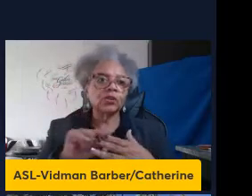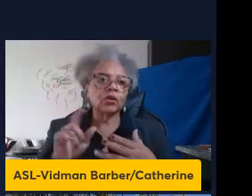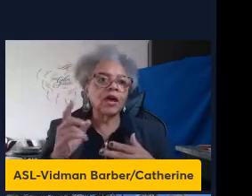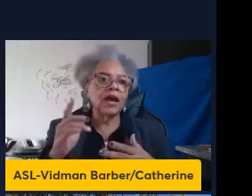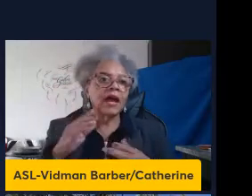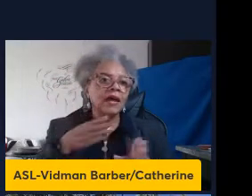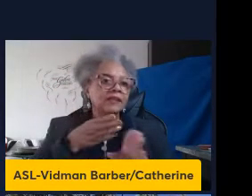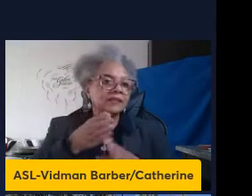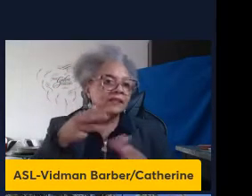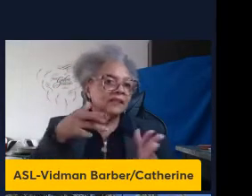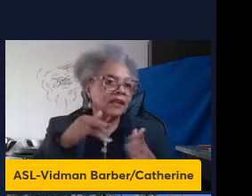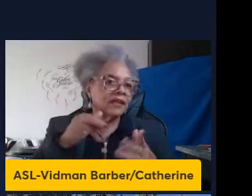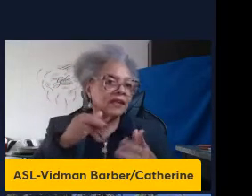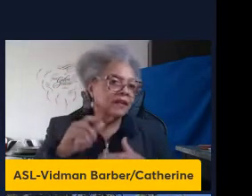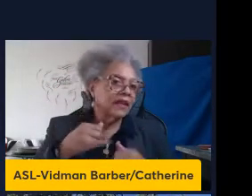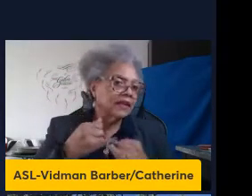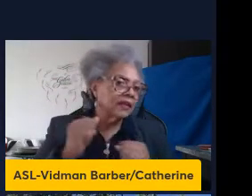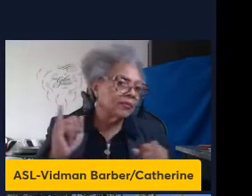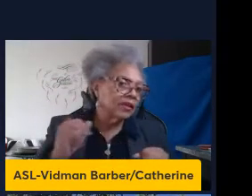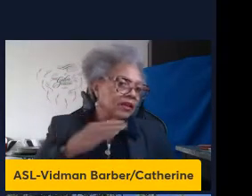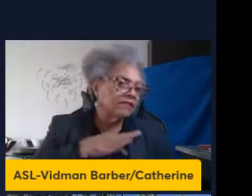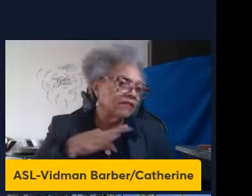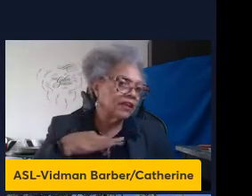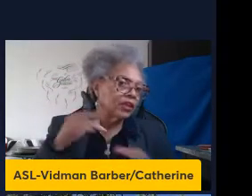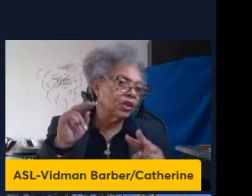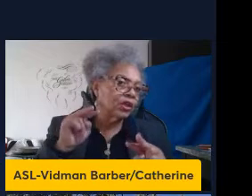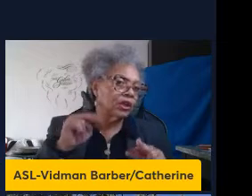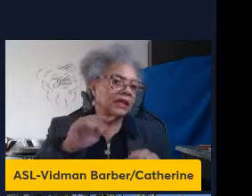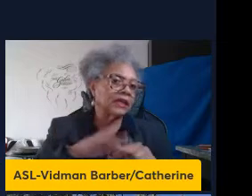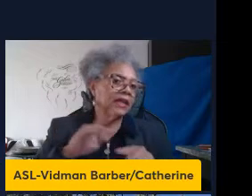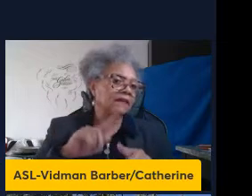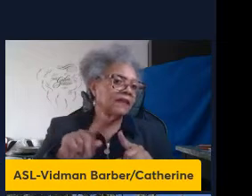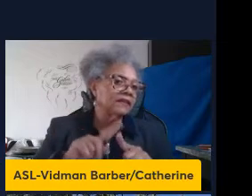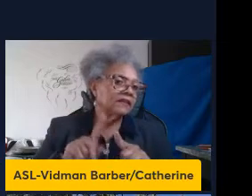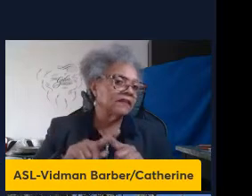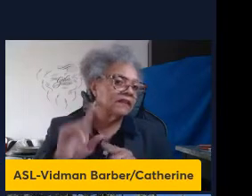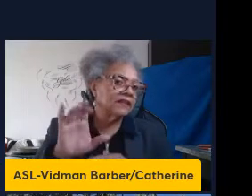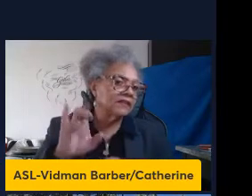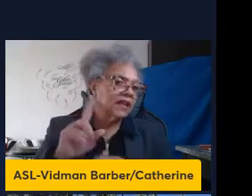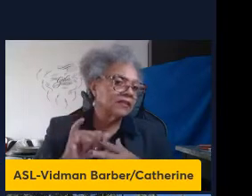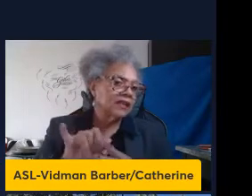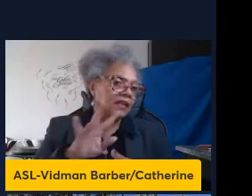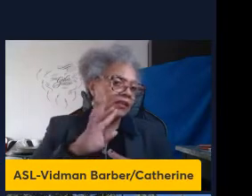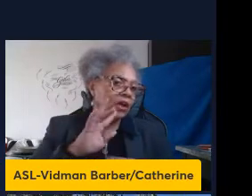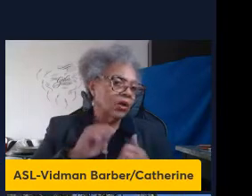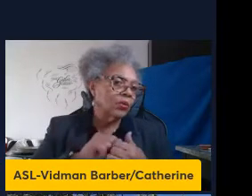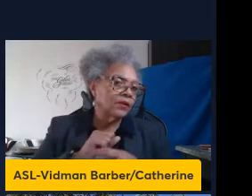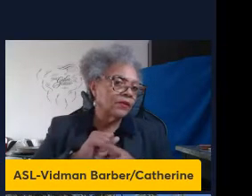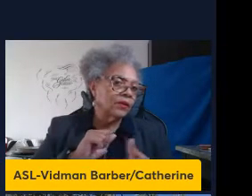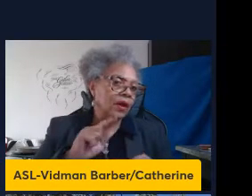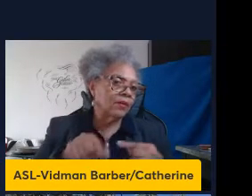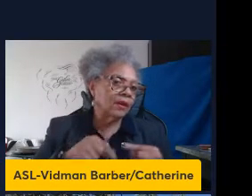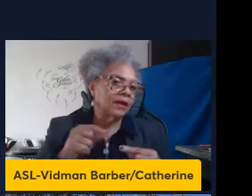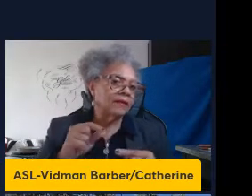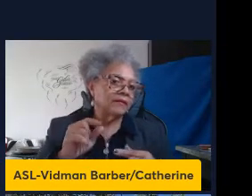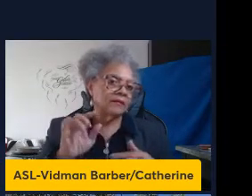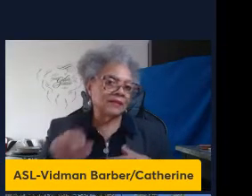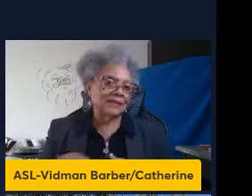school, not being independent faculty, looking at these myeloid cells. I'm going to talk to you about some studies today looking at that.